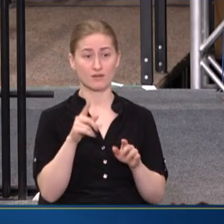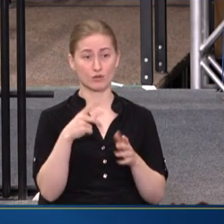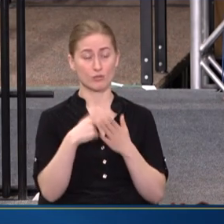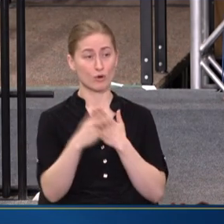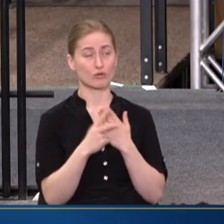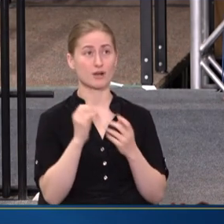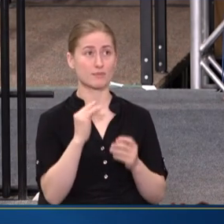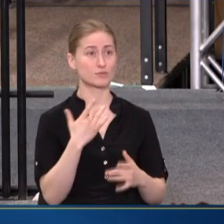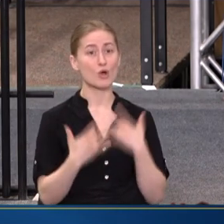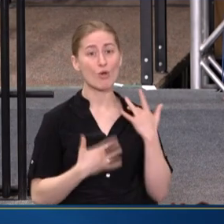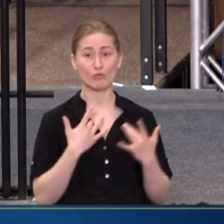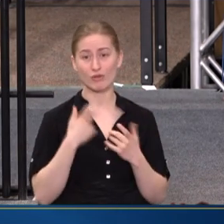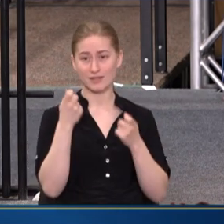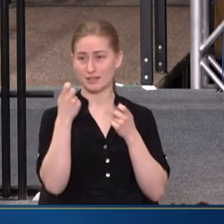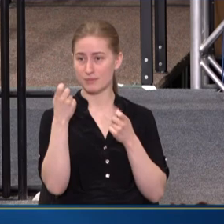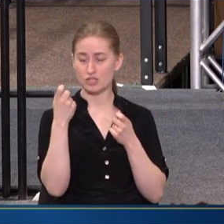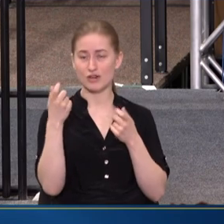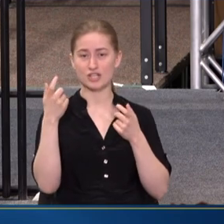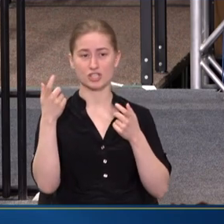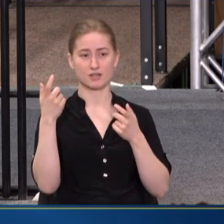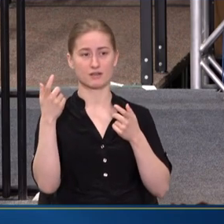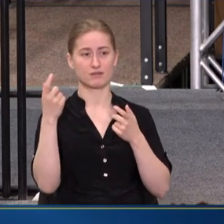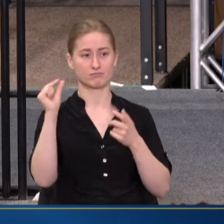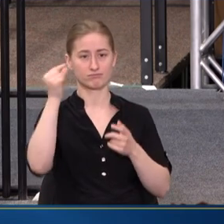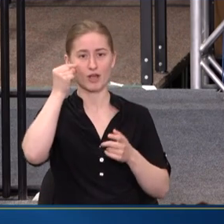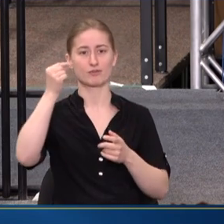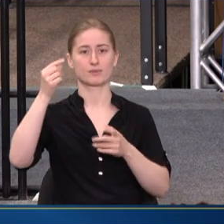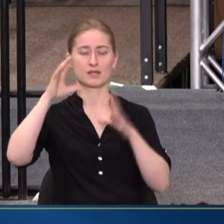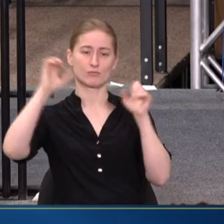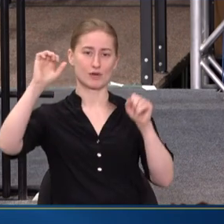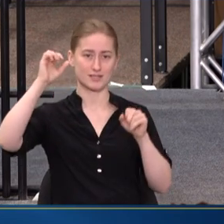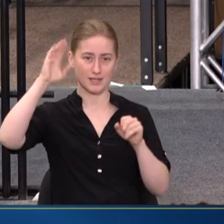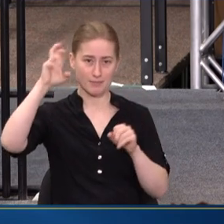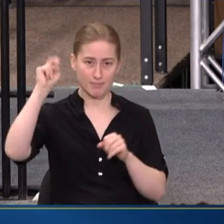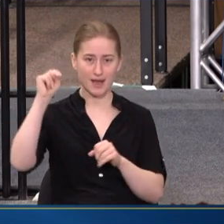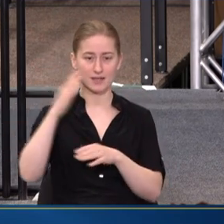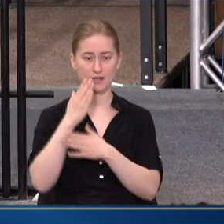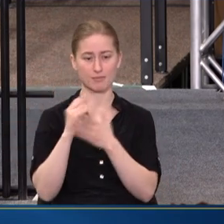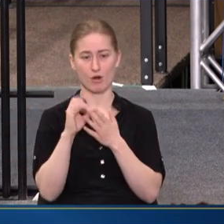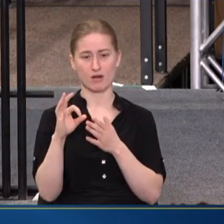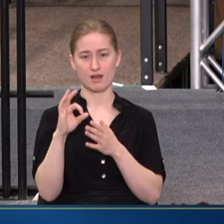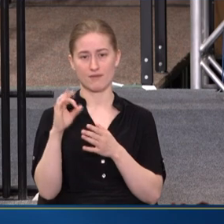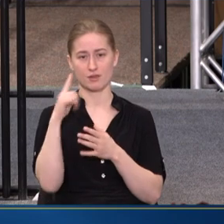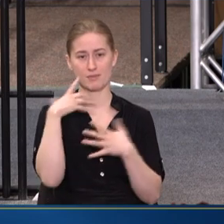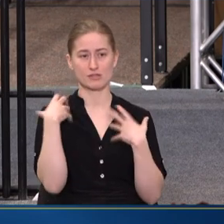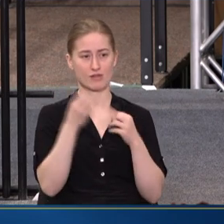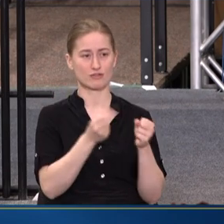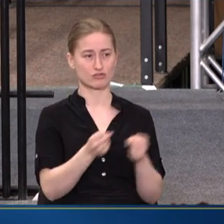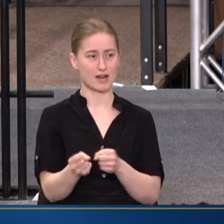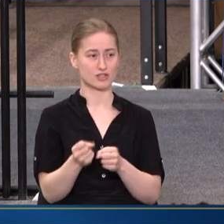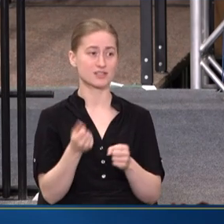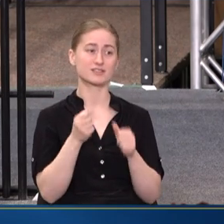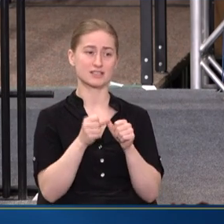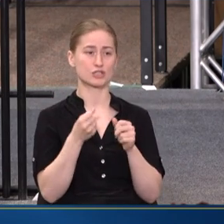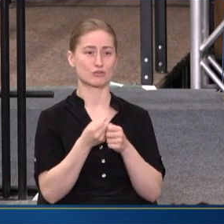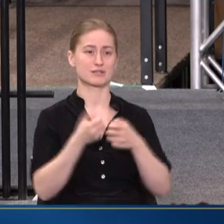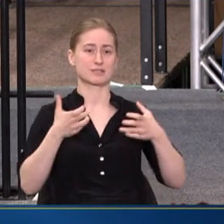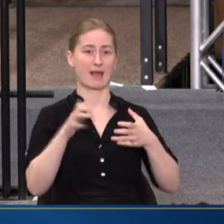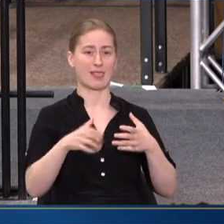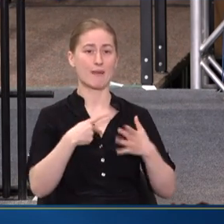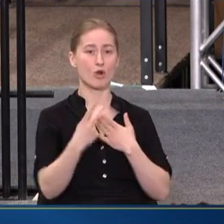SO THRILLED THAT THE ADMINISTRATION AND PRESIDENT BIDEN IS PART OF THE MENTAL HEALTH STRATEGY HAS CONTINUED TO EXPAND THAT PROGRAM.